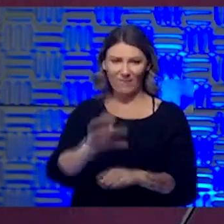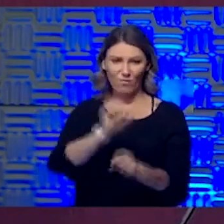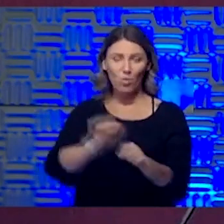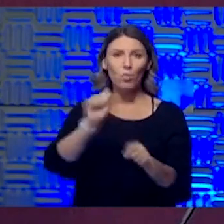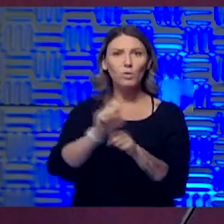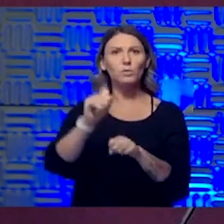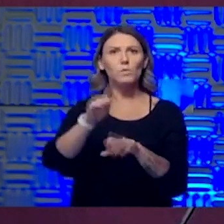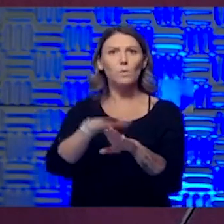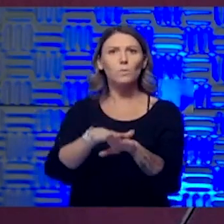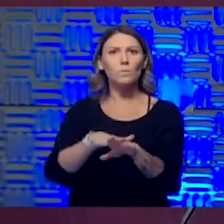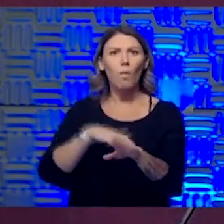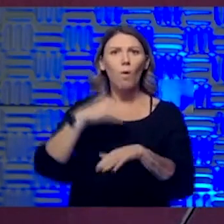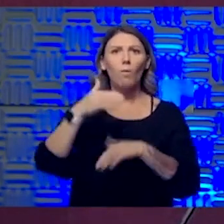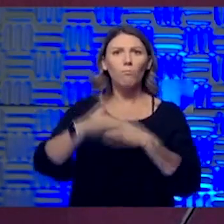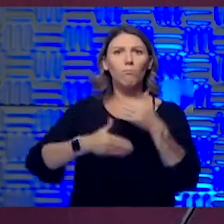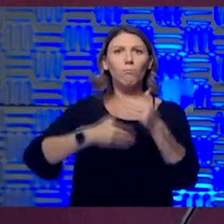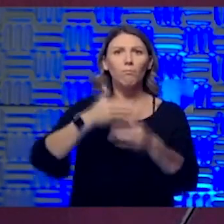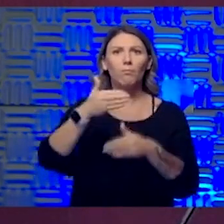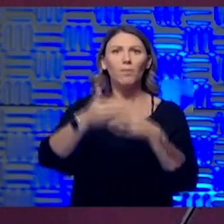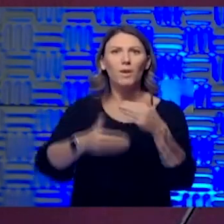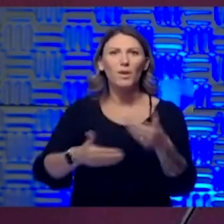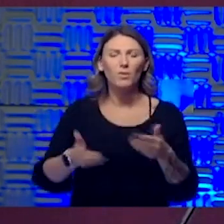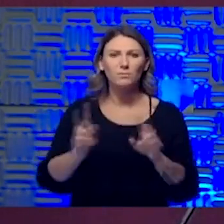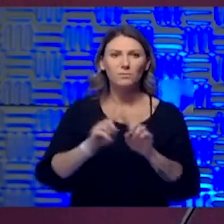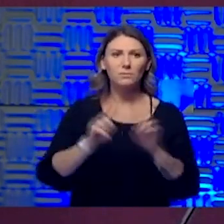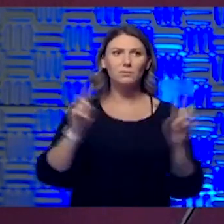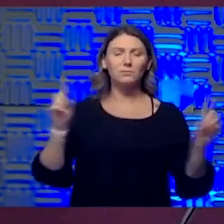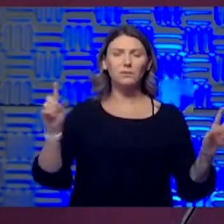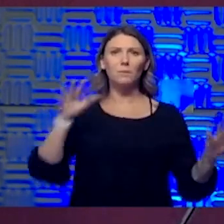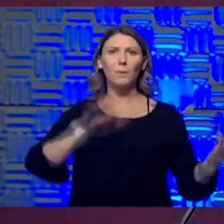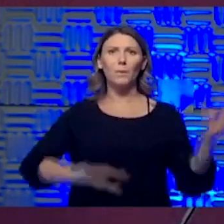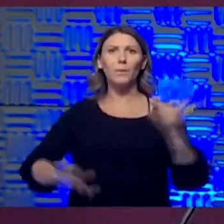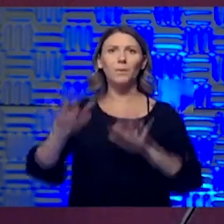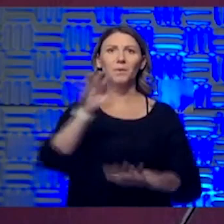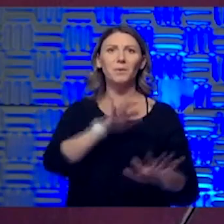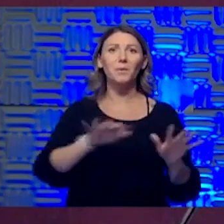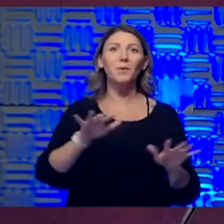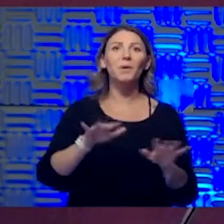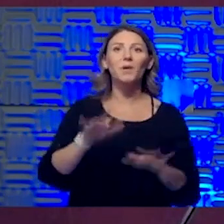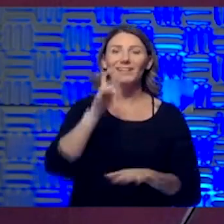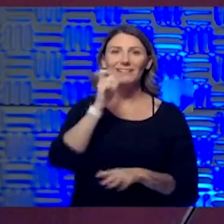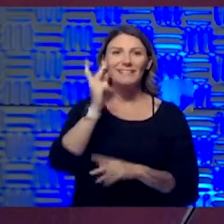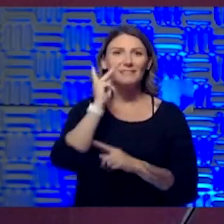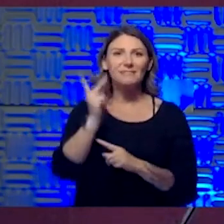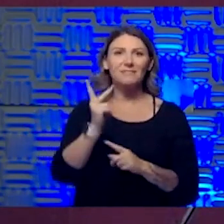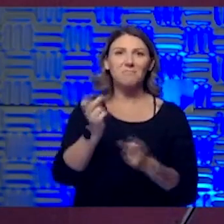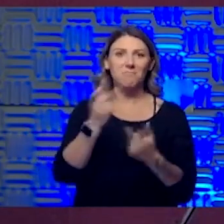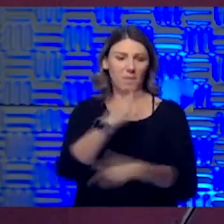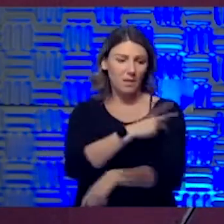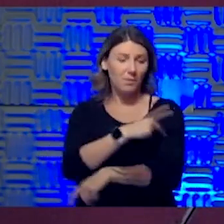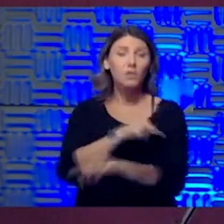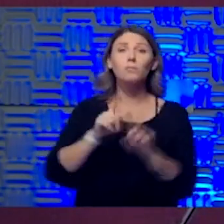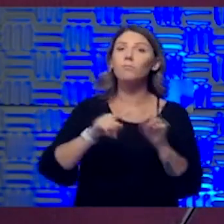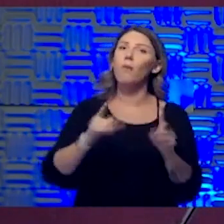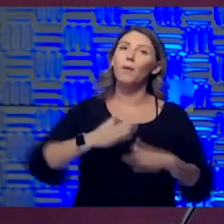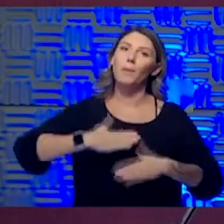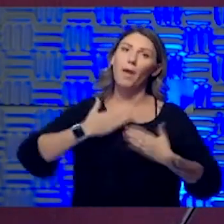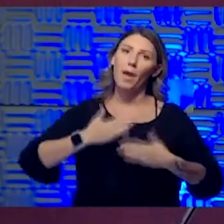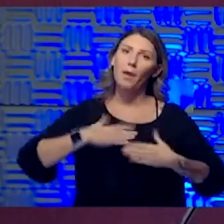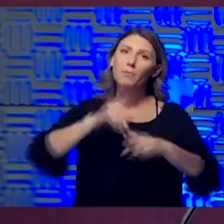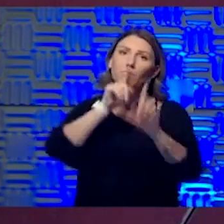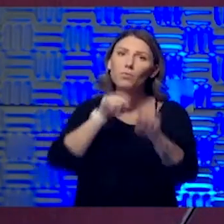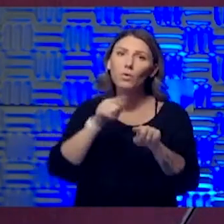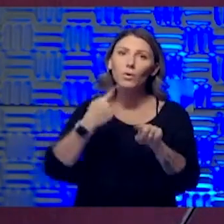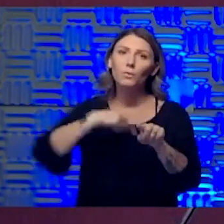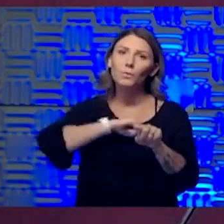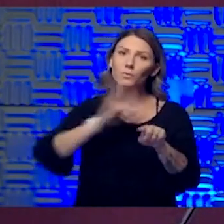kind of almost twilight zone-ish, you know, not to see patients kind of coming through the door. But I'm glad to report from the standpoint that we're here to